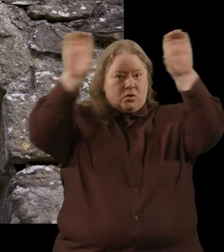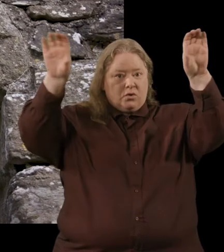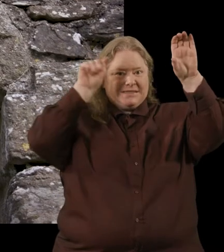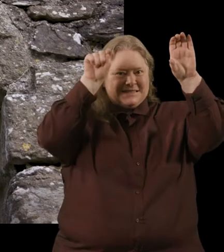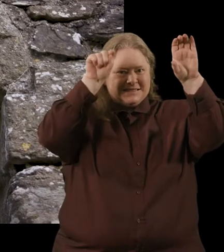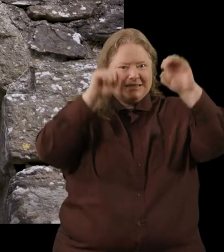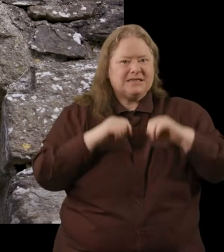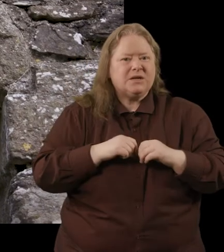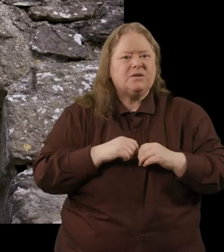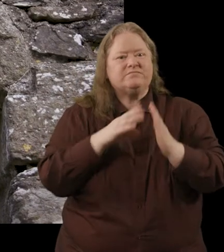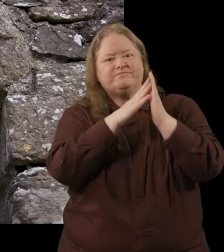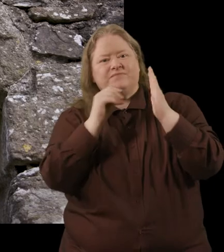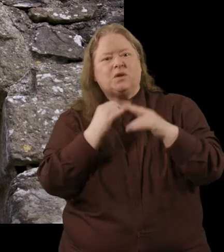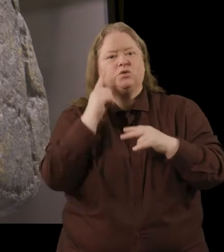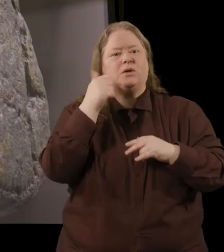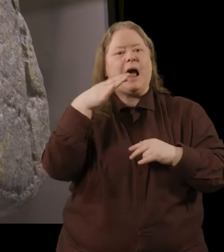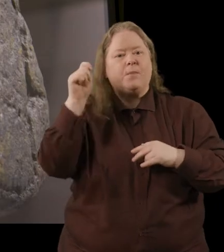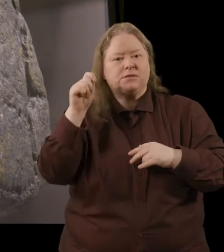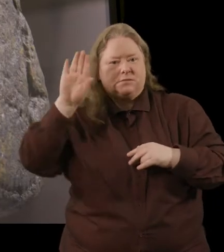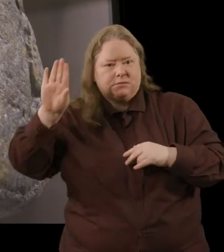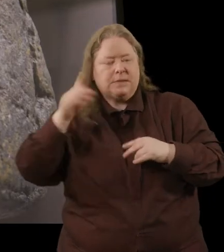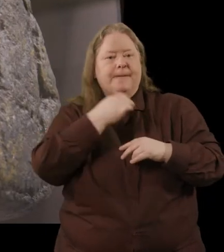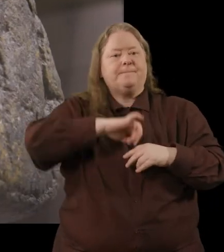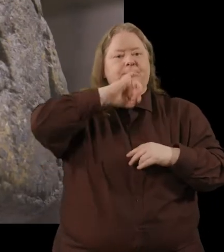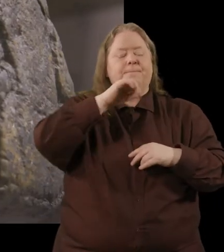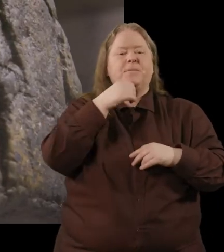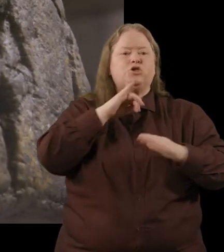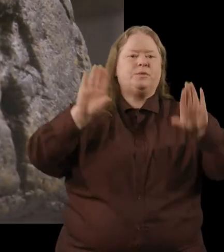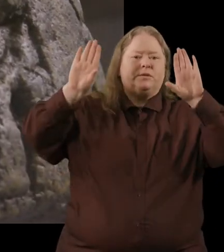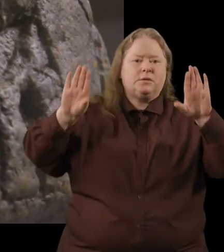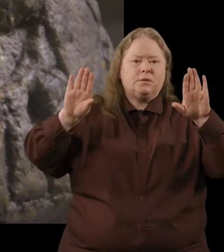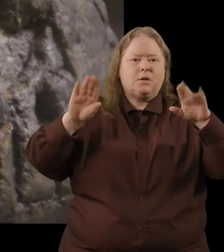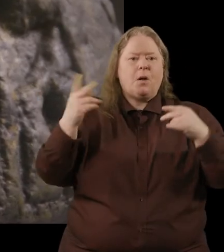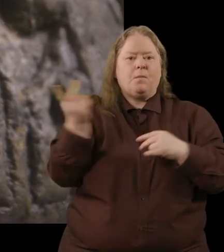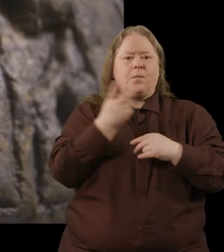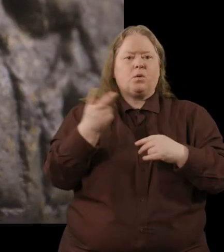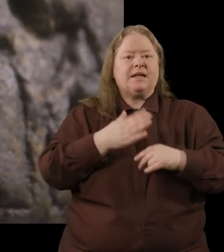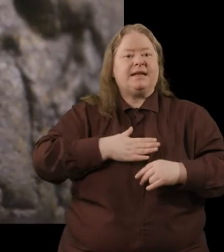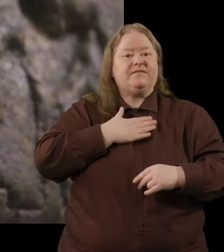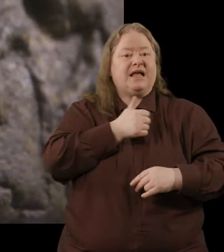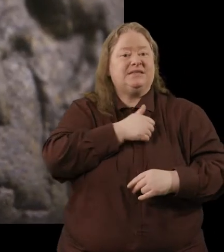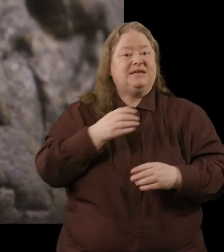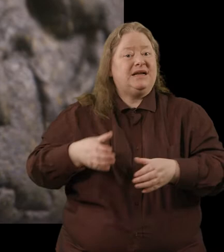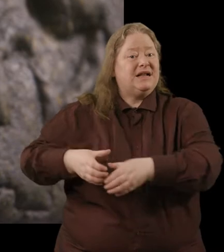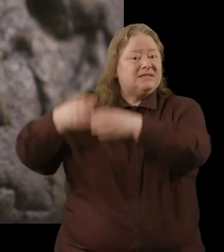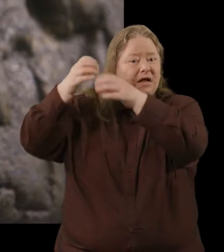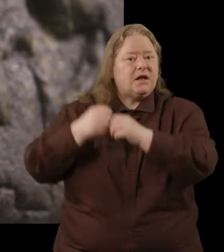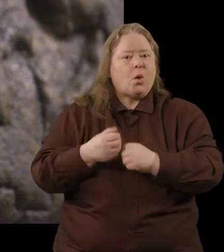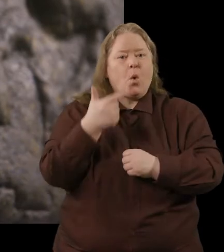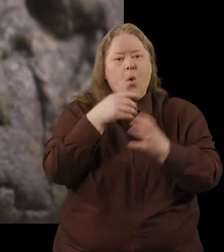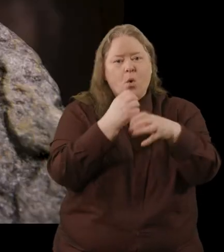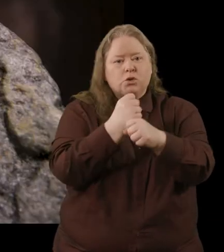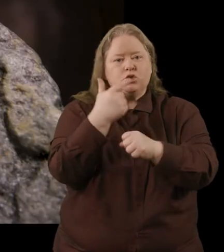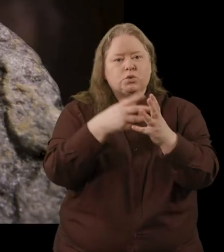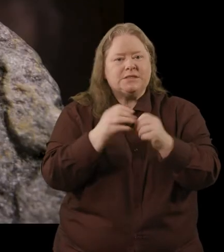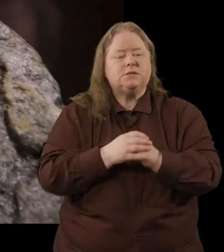shows is an abbot. And then it's got a bishop on the other side, who both would have been living at Glendalough. And they're holding two objects.